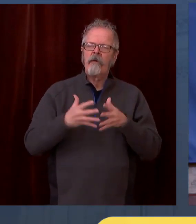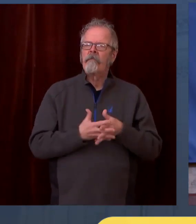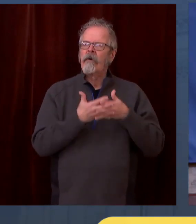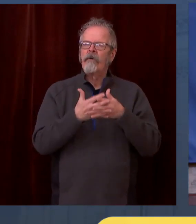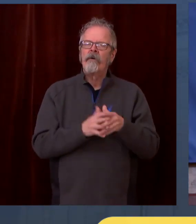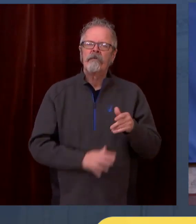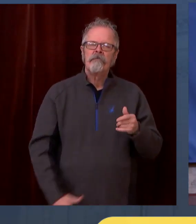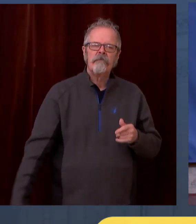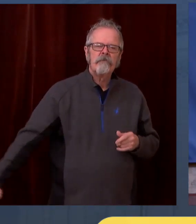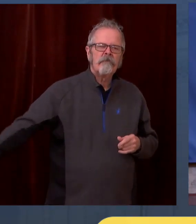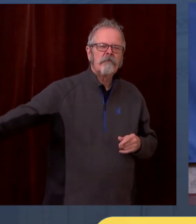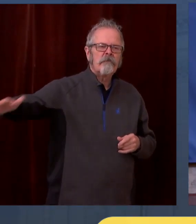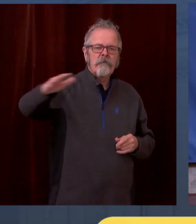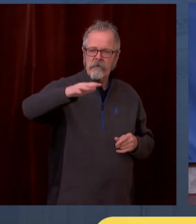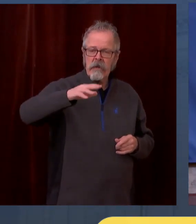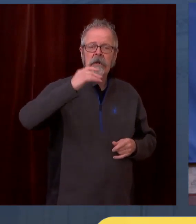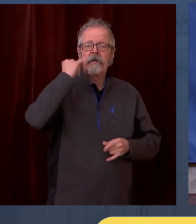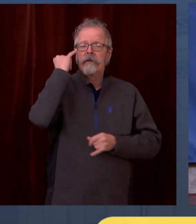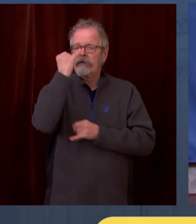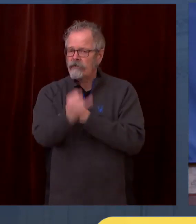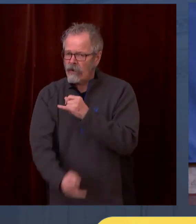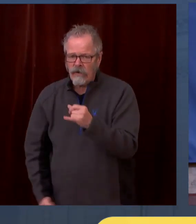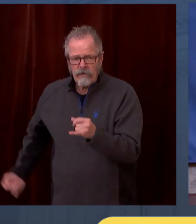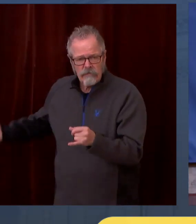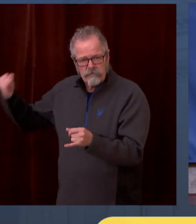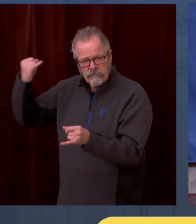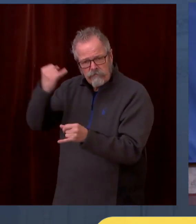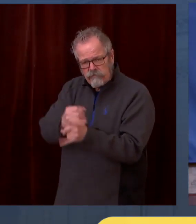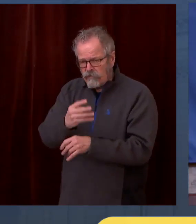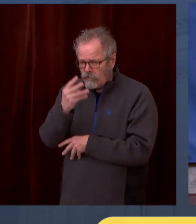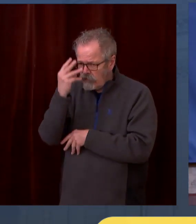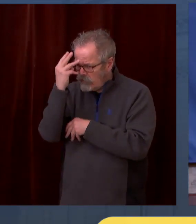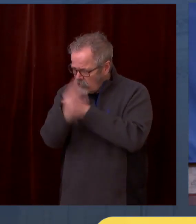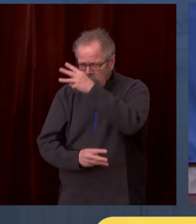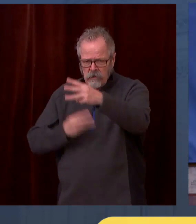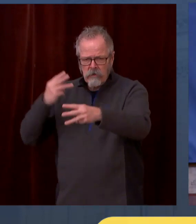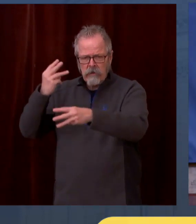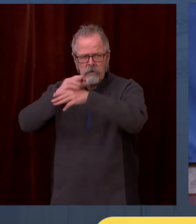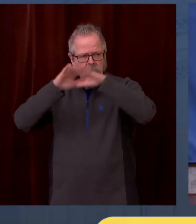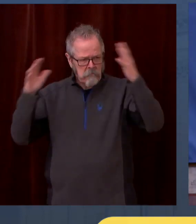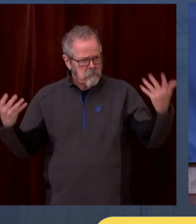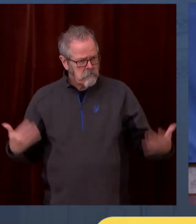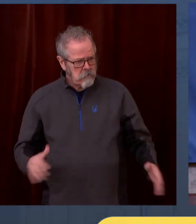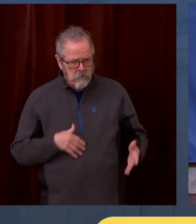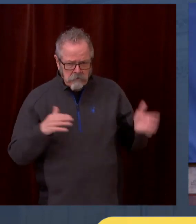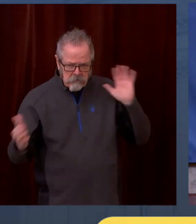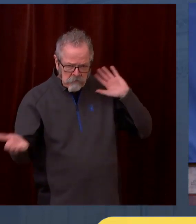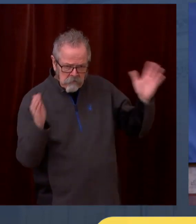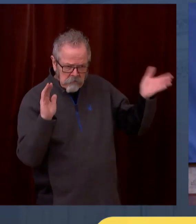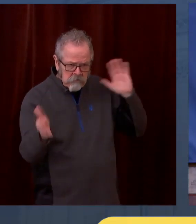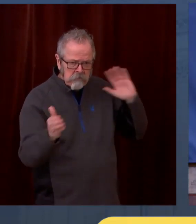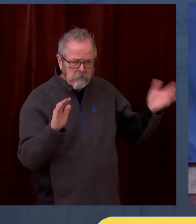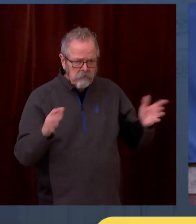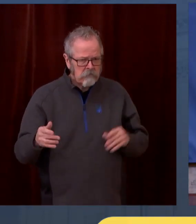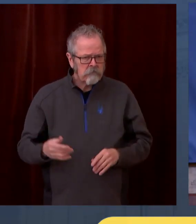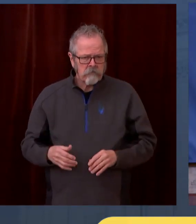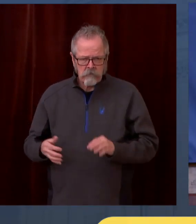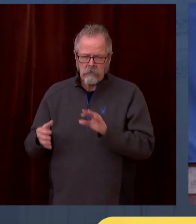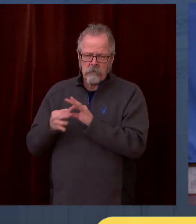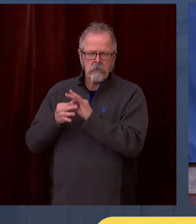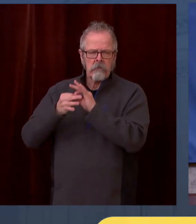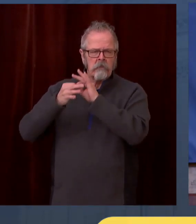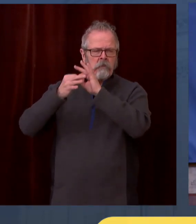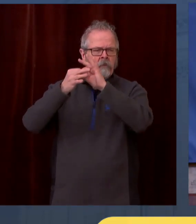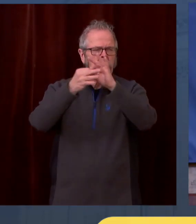as well. And we make a judgment on a daily basis, what is the risk factors of